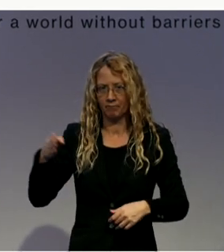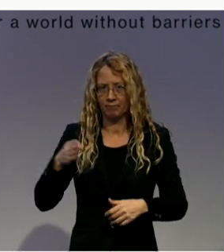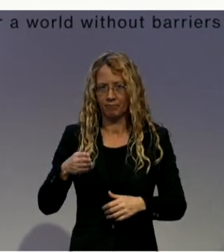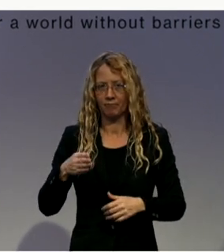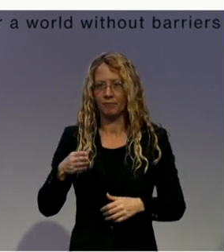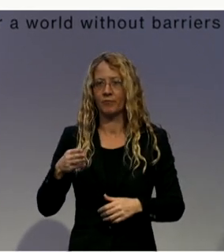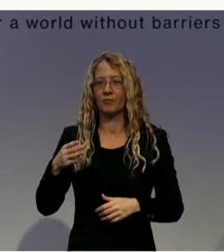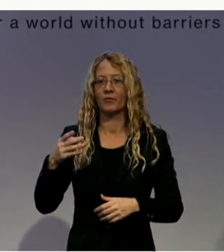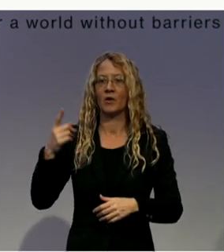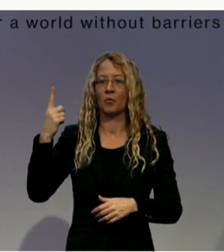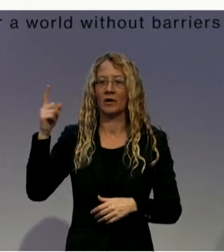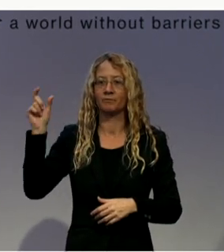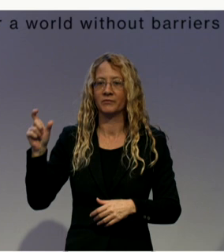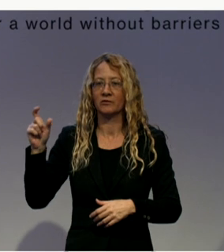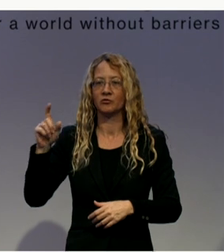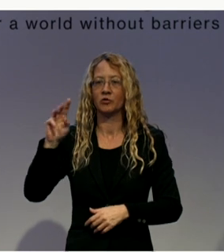She's coming.